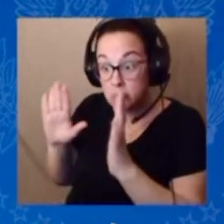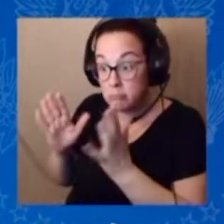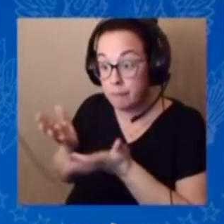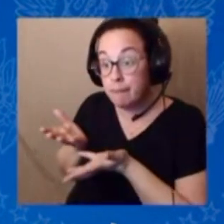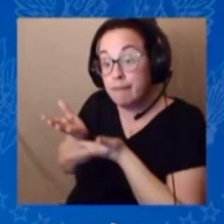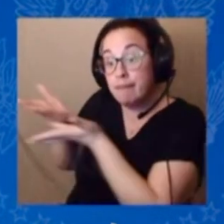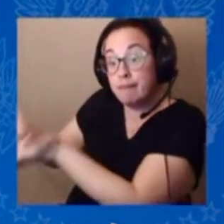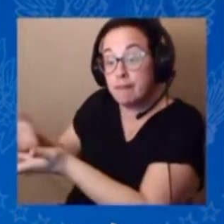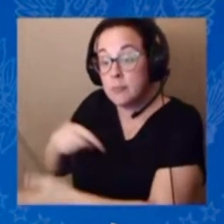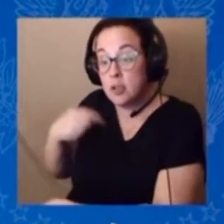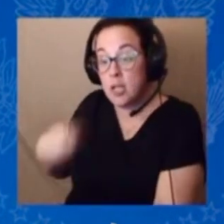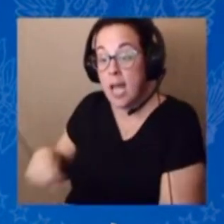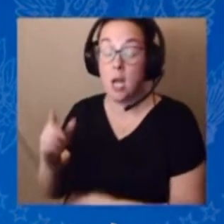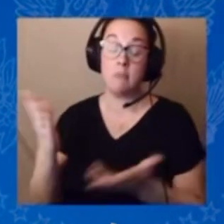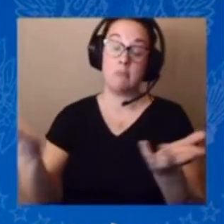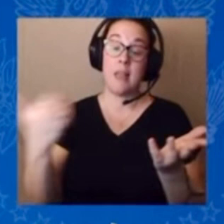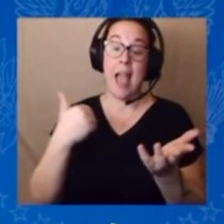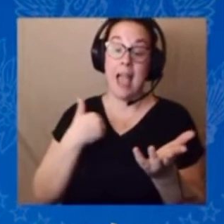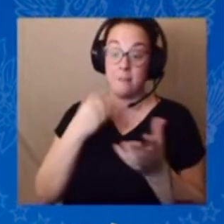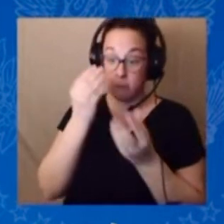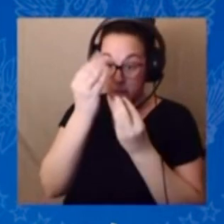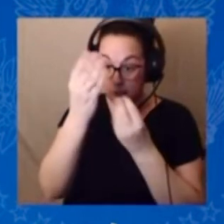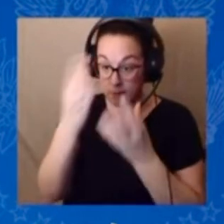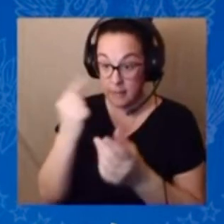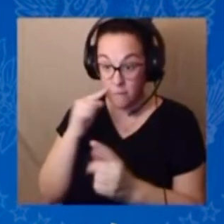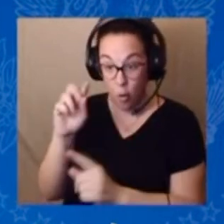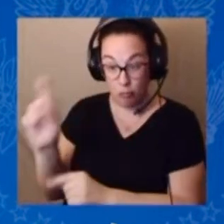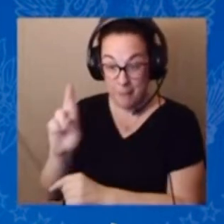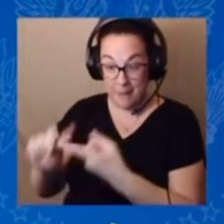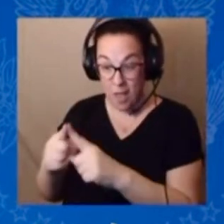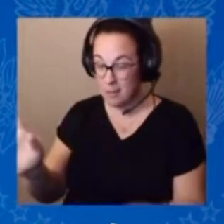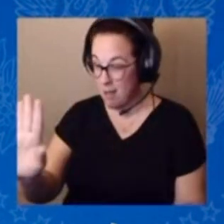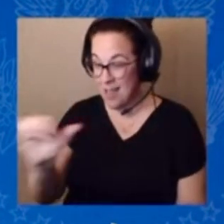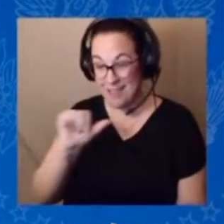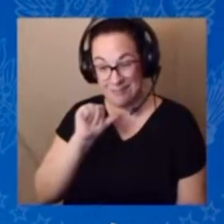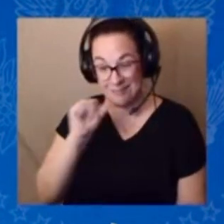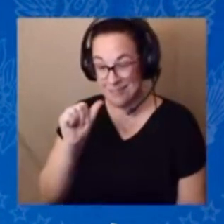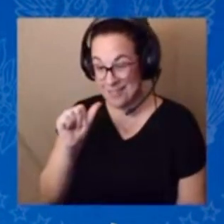Republican friends, not on my watch, not on my watch.